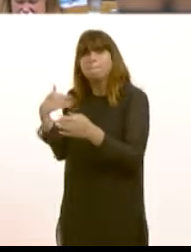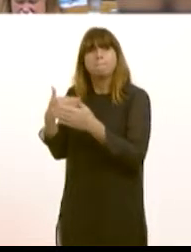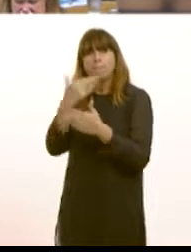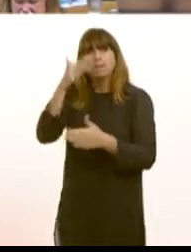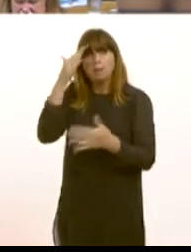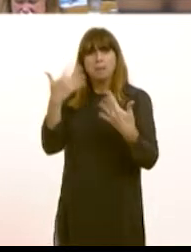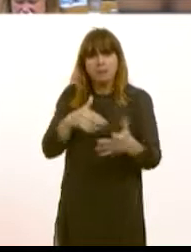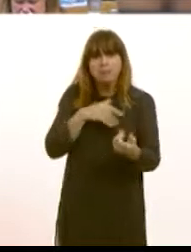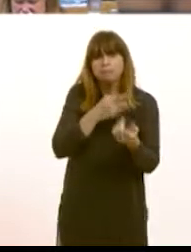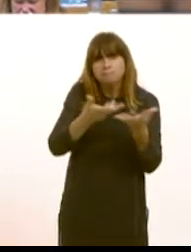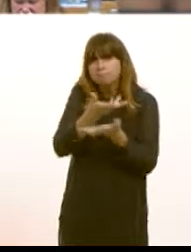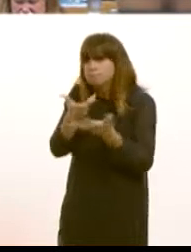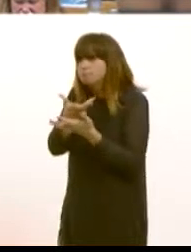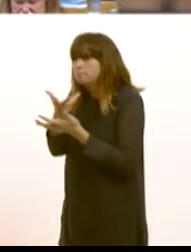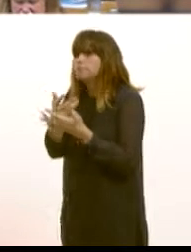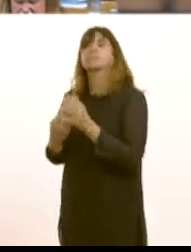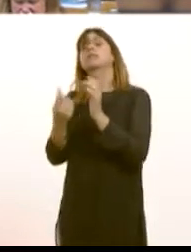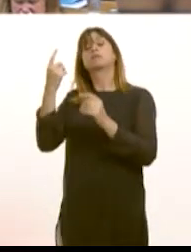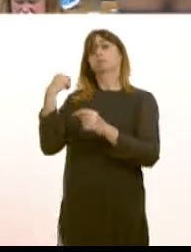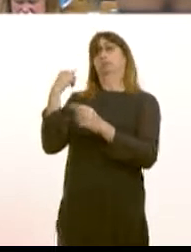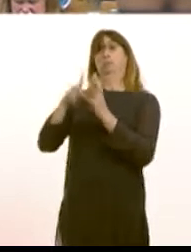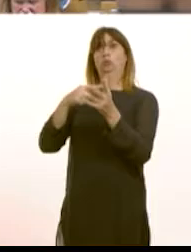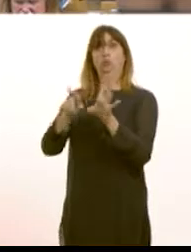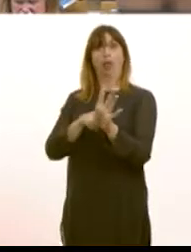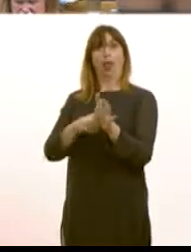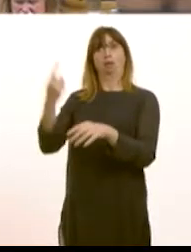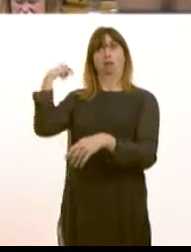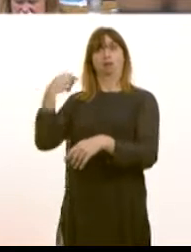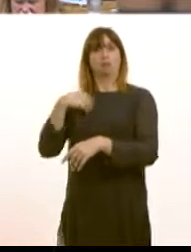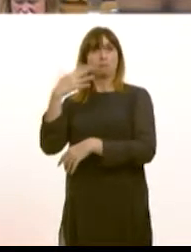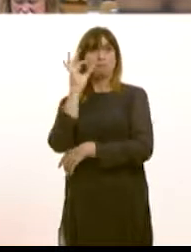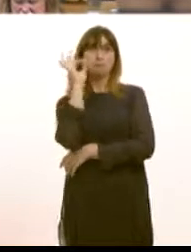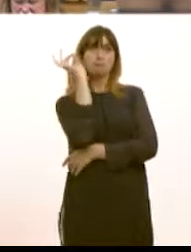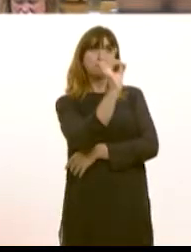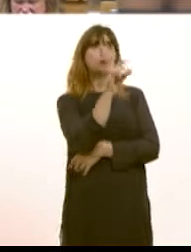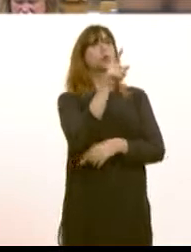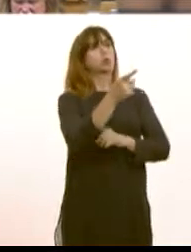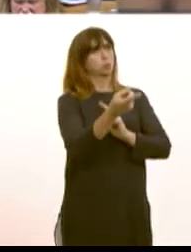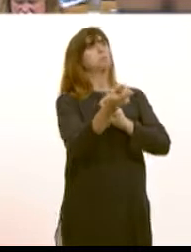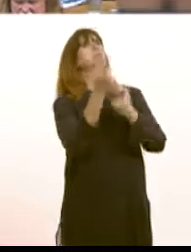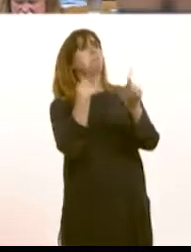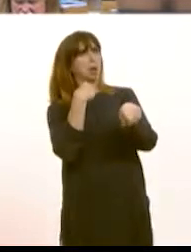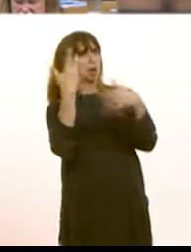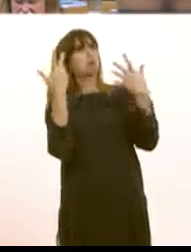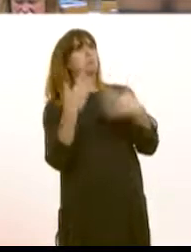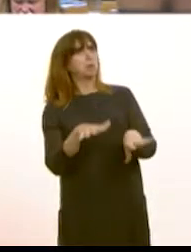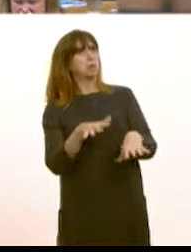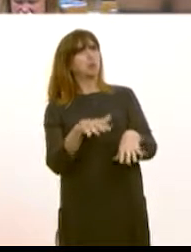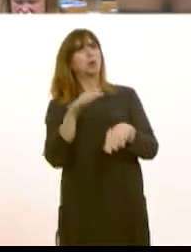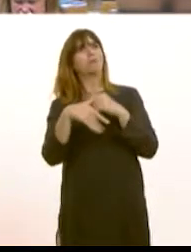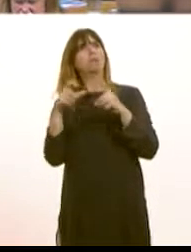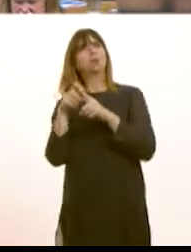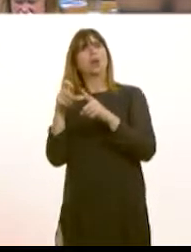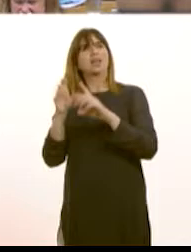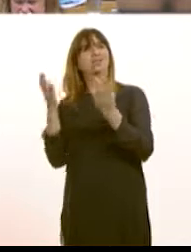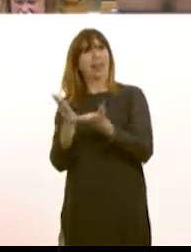I did ask a question last July, where you quite clearly answered me in regard of the Dual Ice Valley, that you're